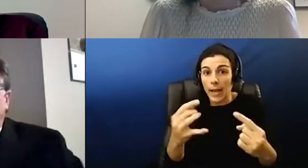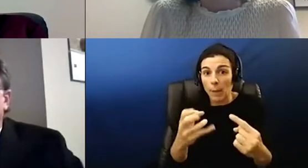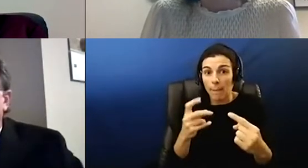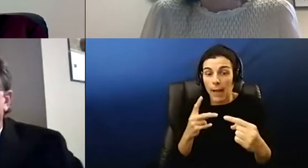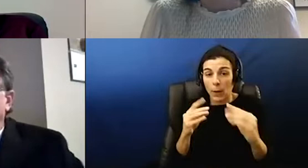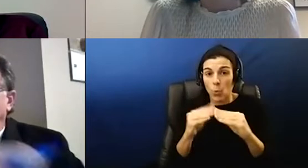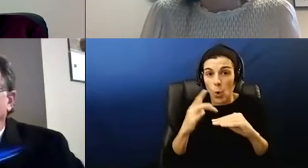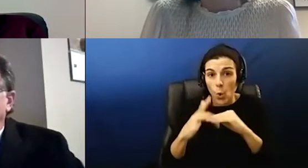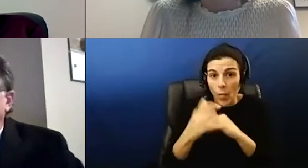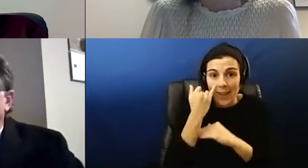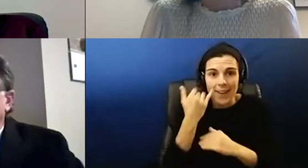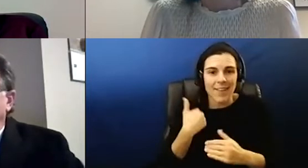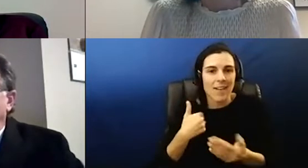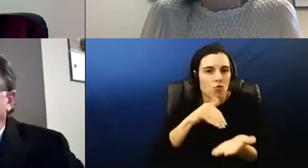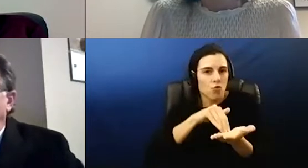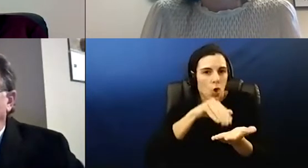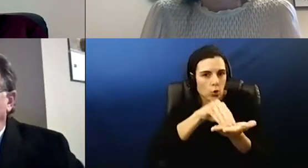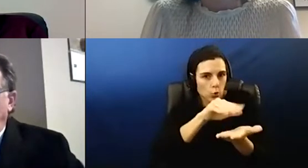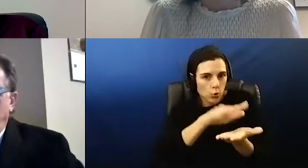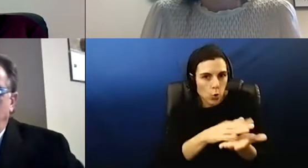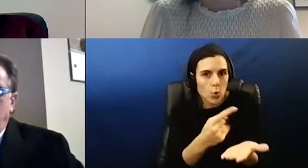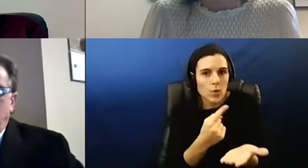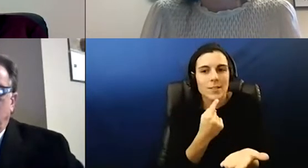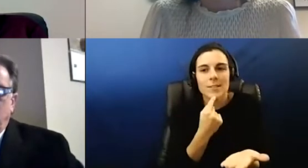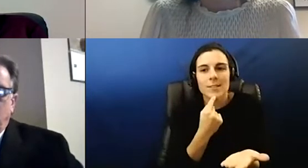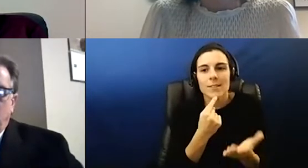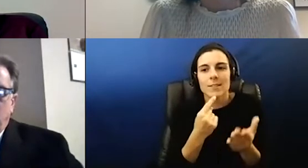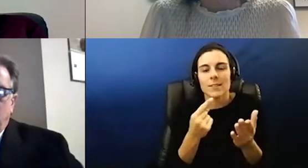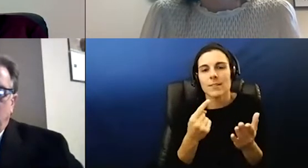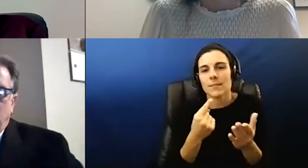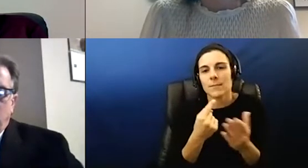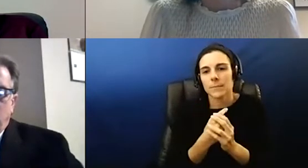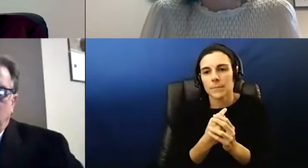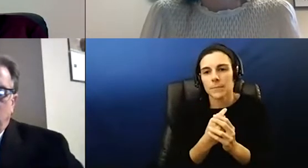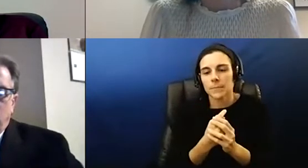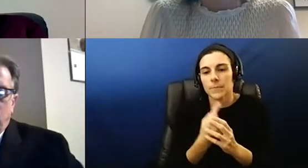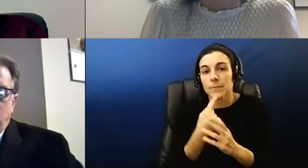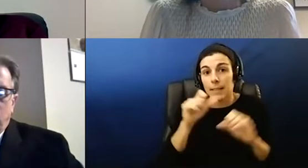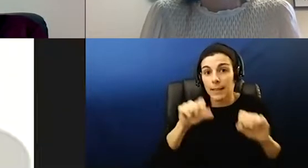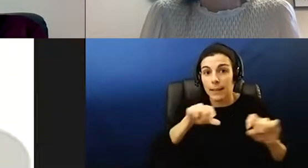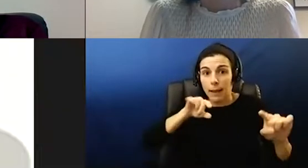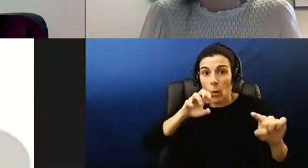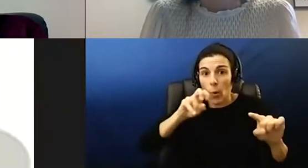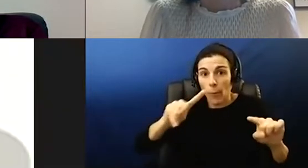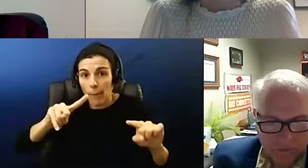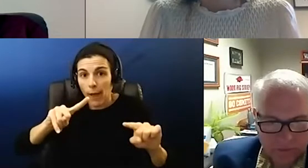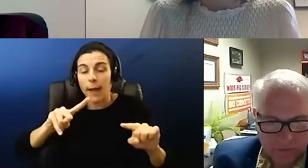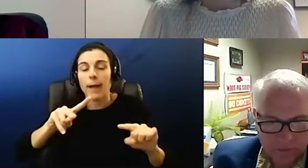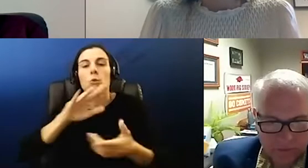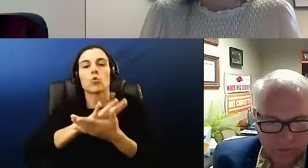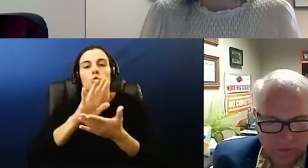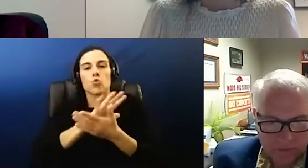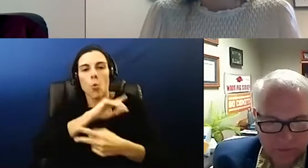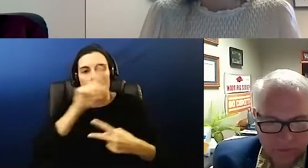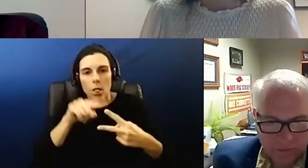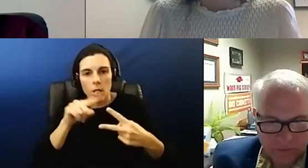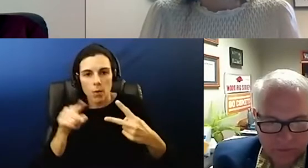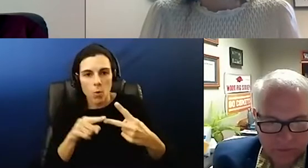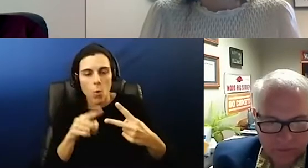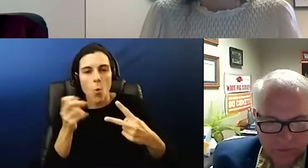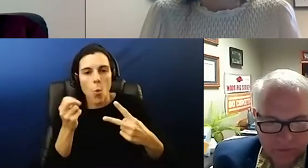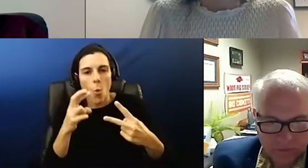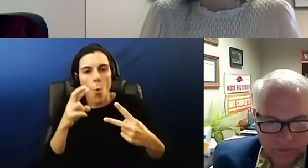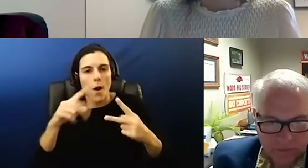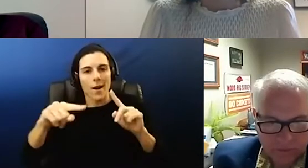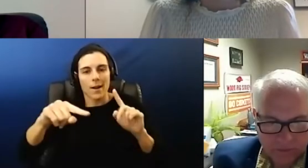if they were to have a doctor's note that would um that would release them to come back to school or if they had a negative covid test so um it kind